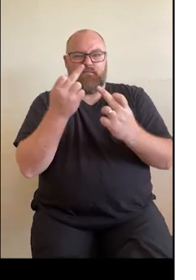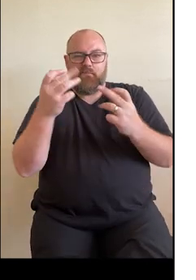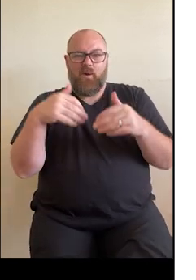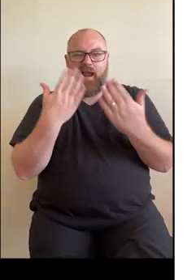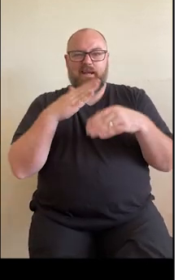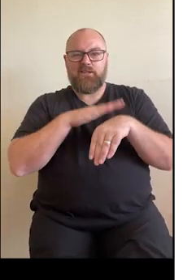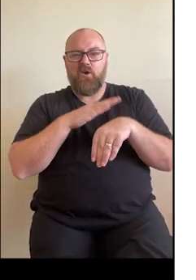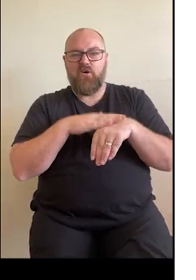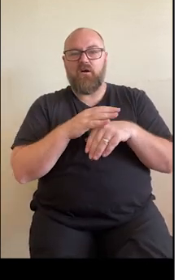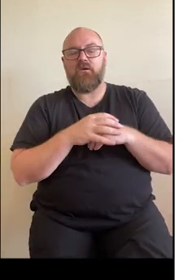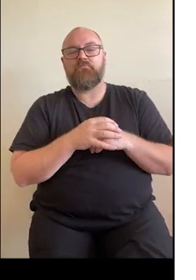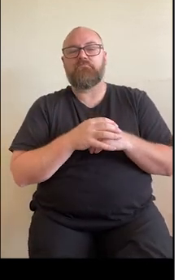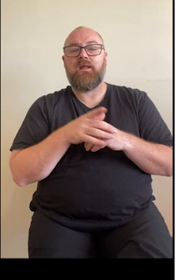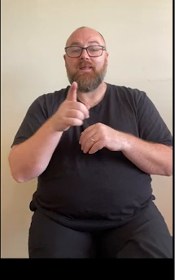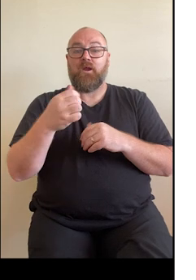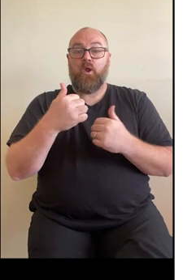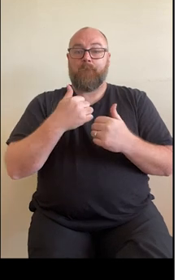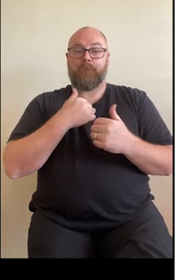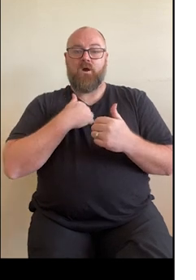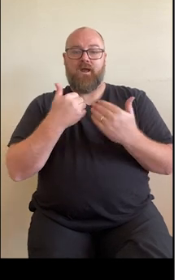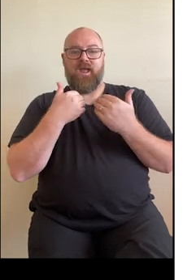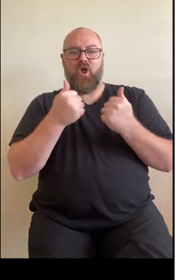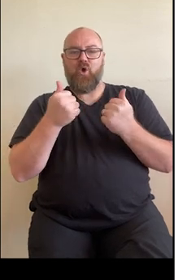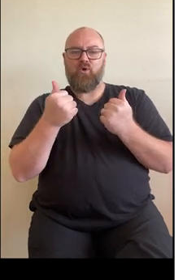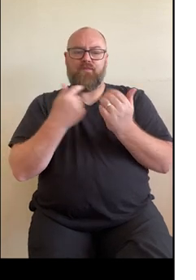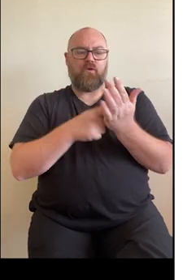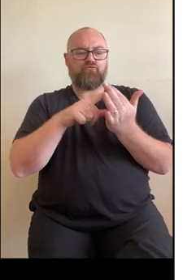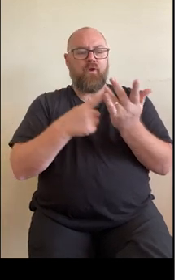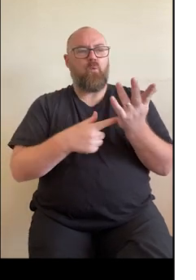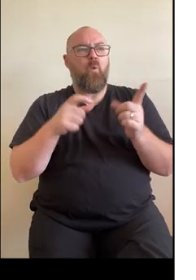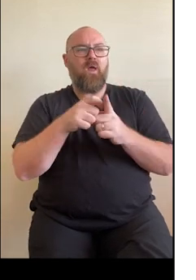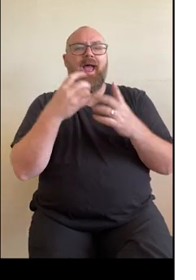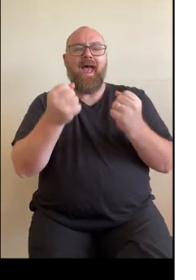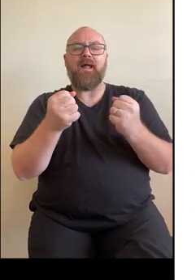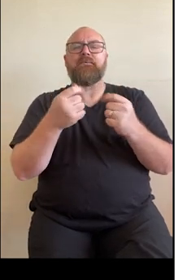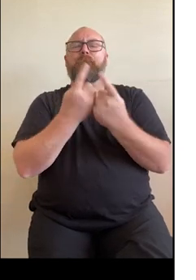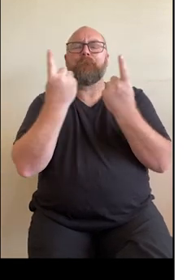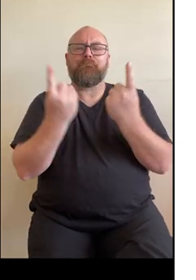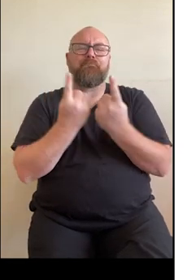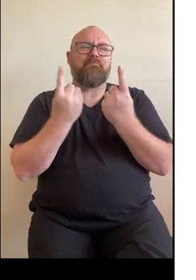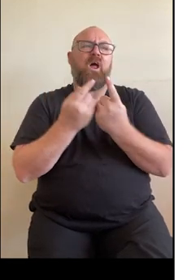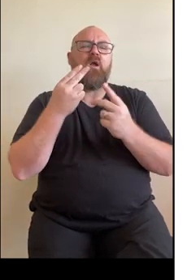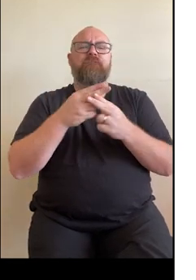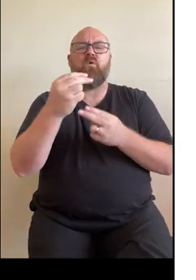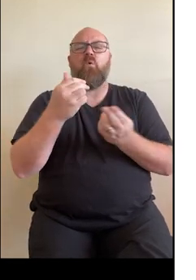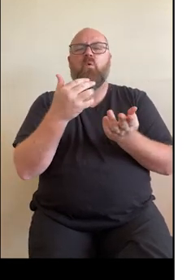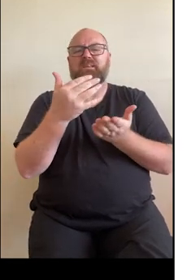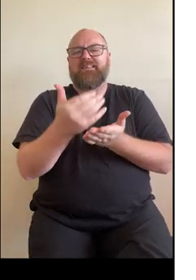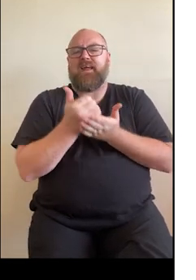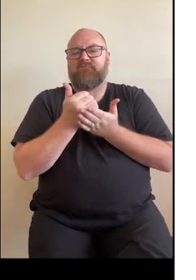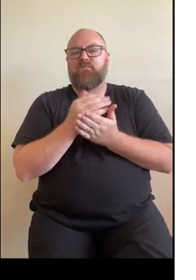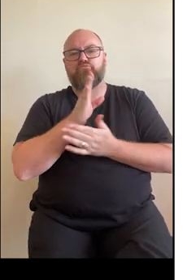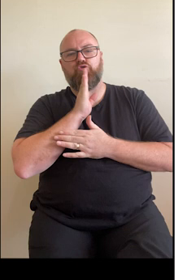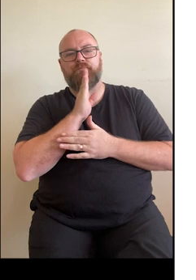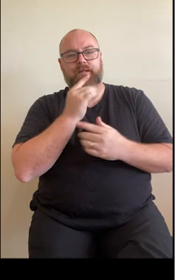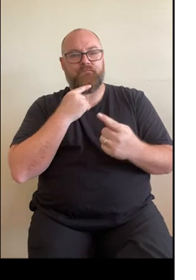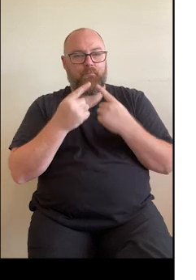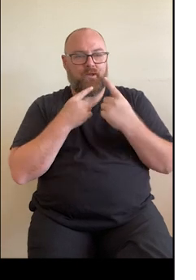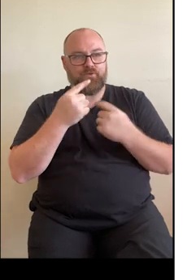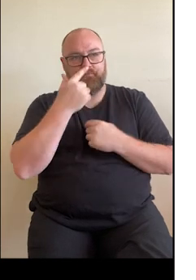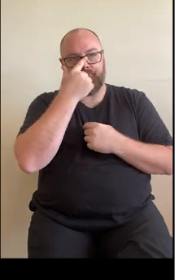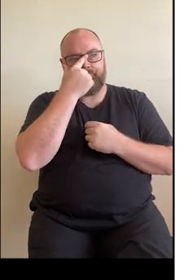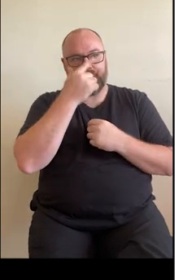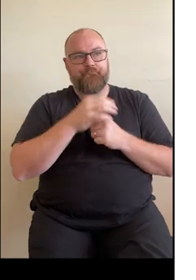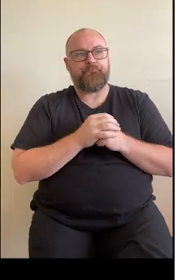My Health Record has also many features to protect your health information. Some of the safeguards that are in place to protect the